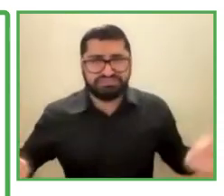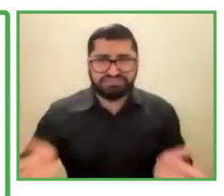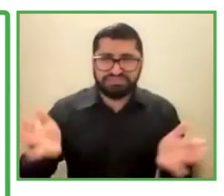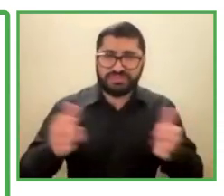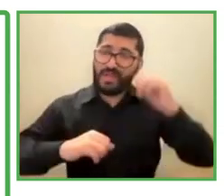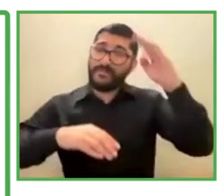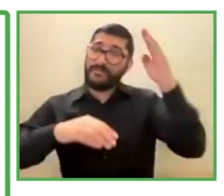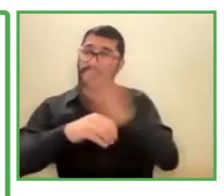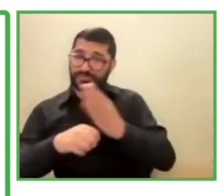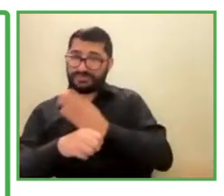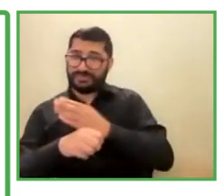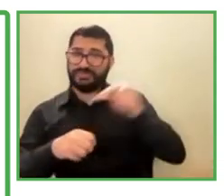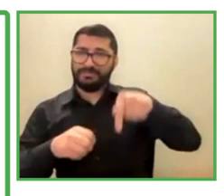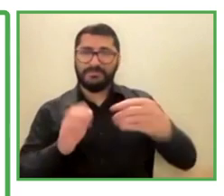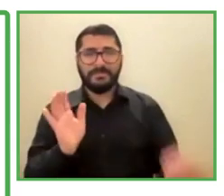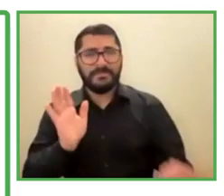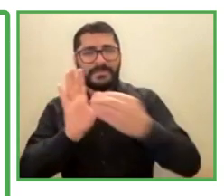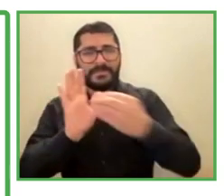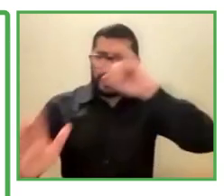have better inclusion